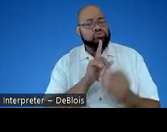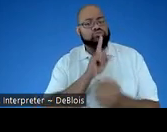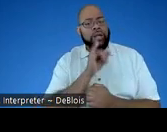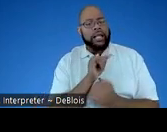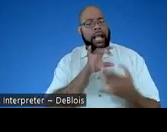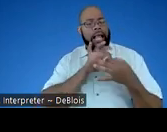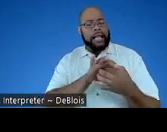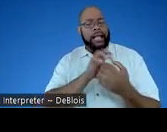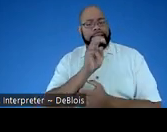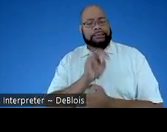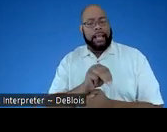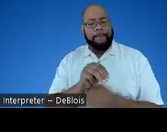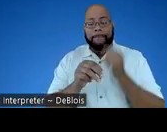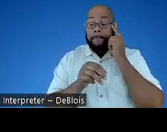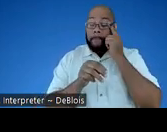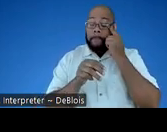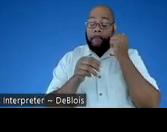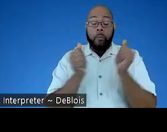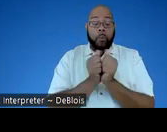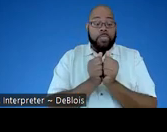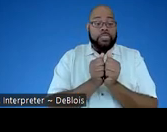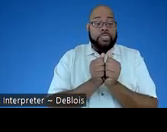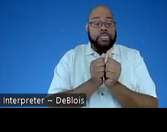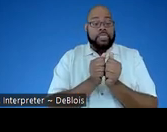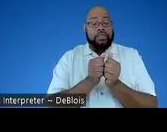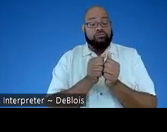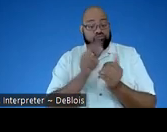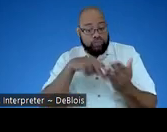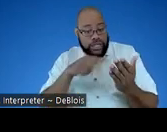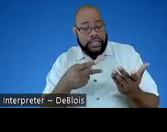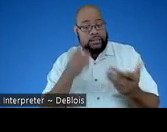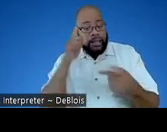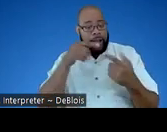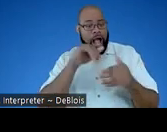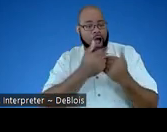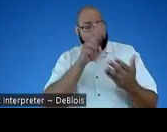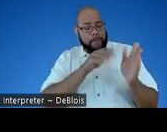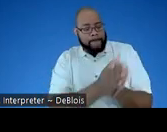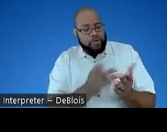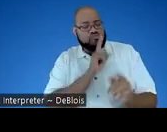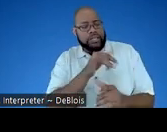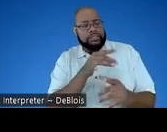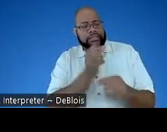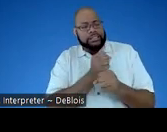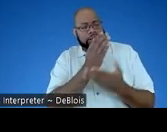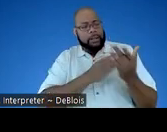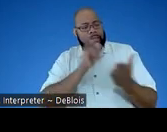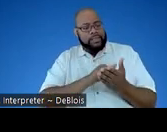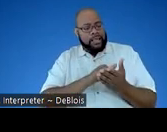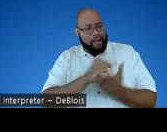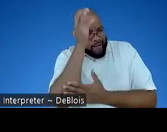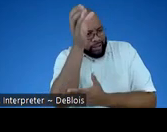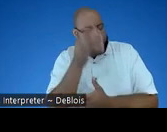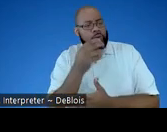connecting STEM with, um, dialogic reading and really thinking about how you're reading books to really get at some of those STEM concepts.